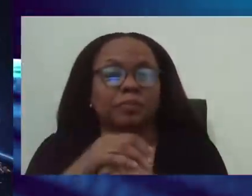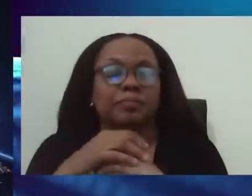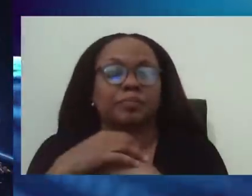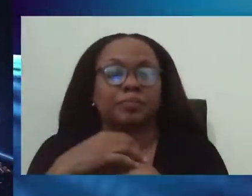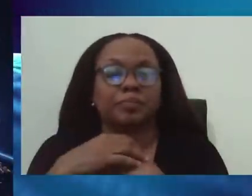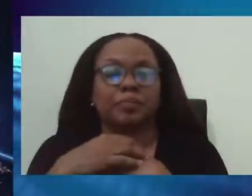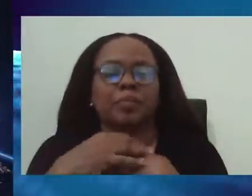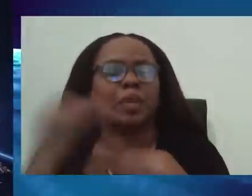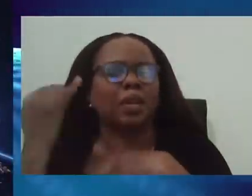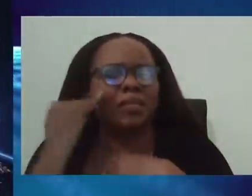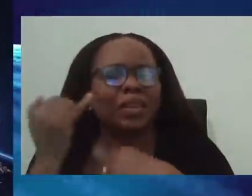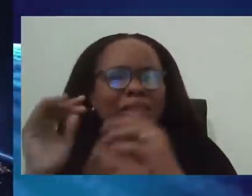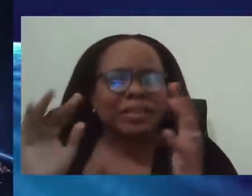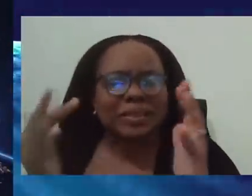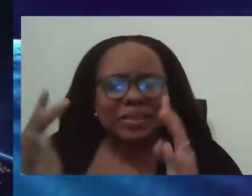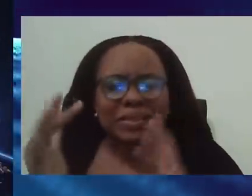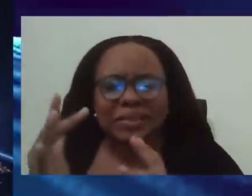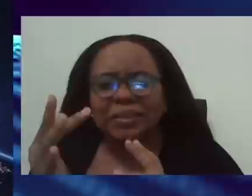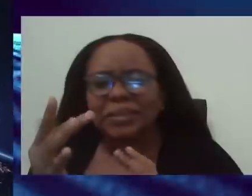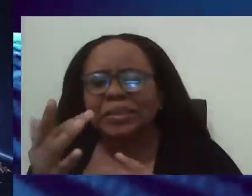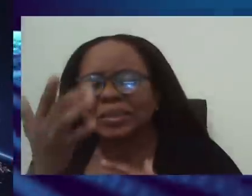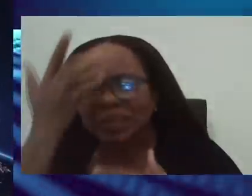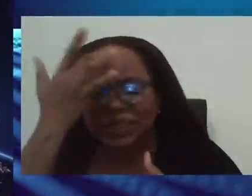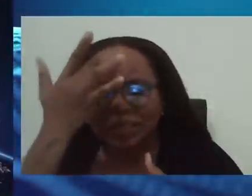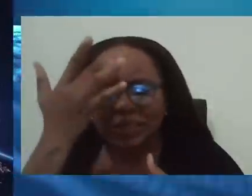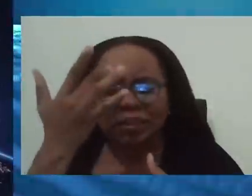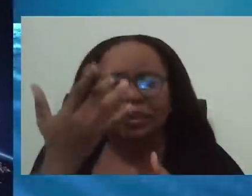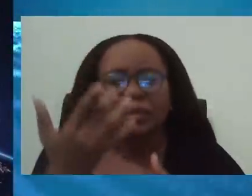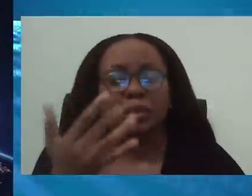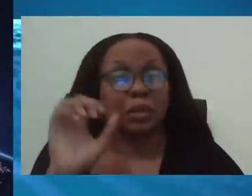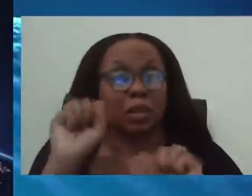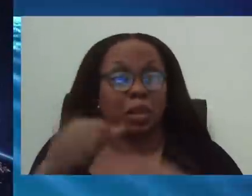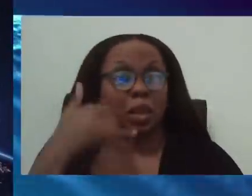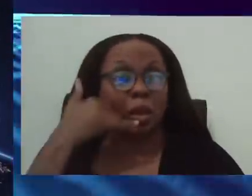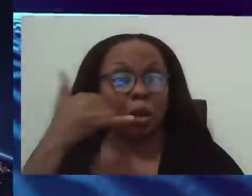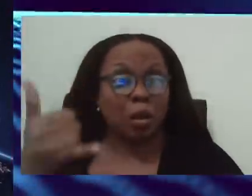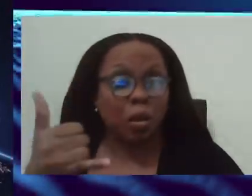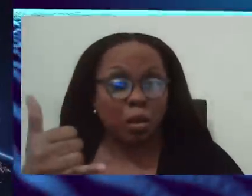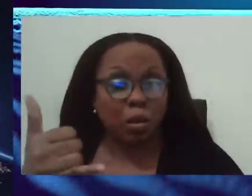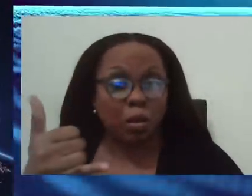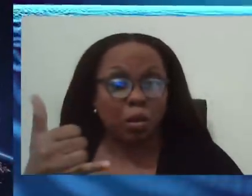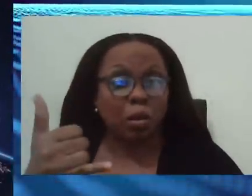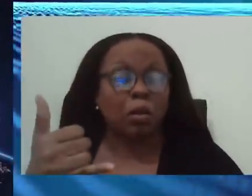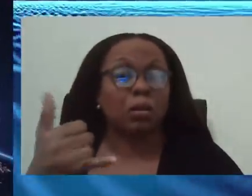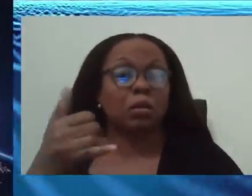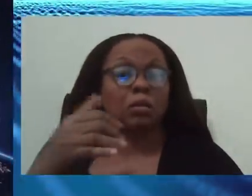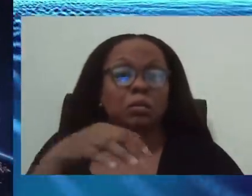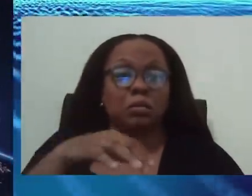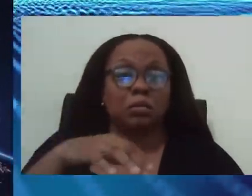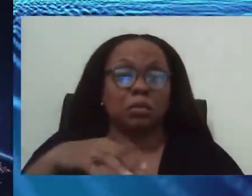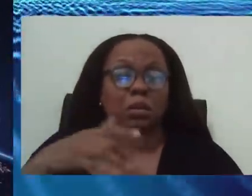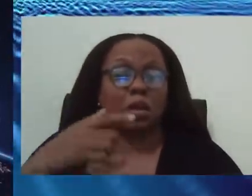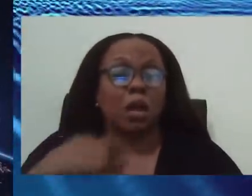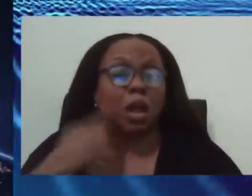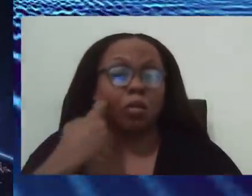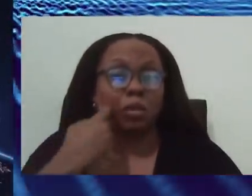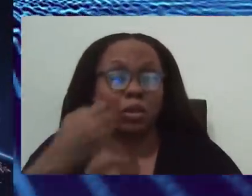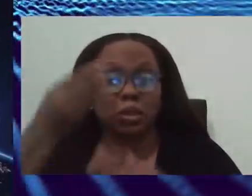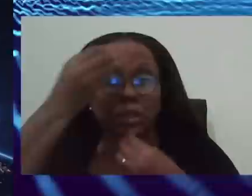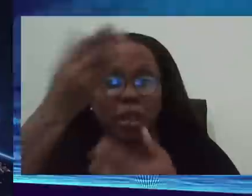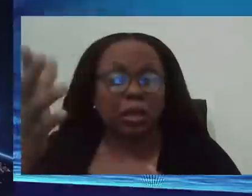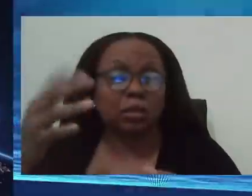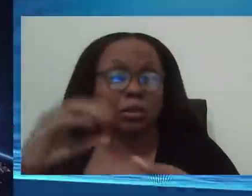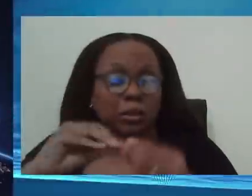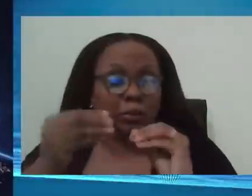mal-symptoms, they have questions, they can actually call the HIHQ call center, which is the number that I would have given you, so